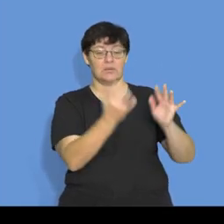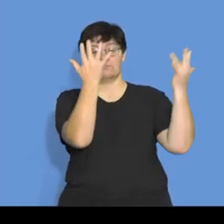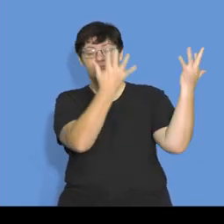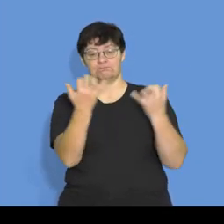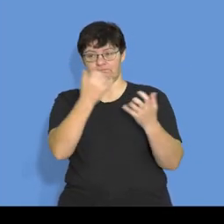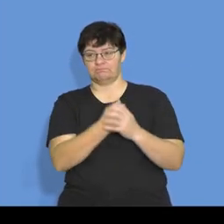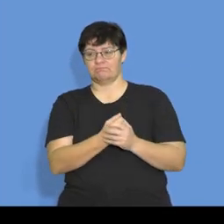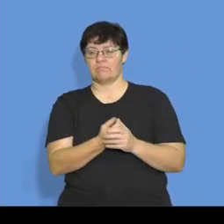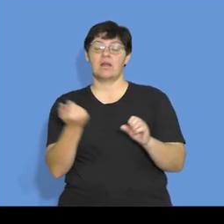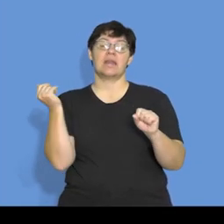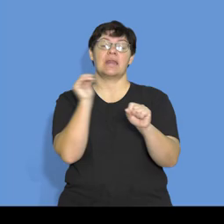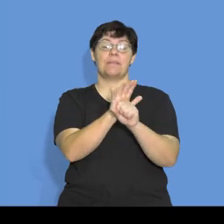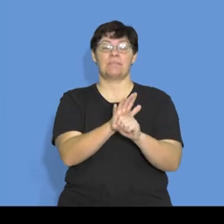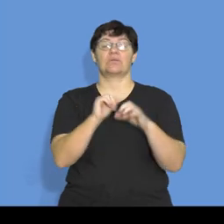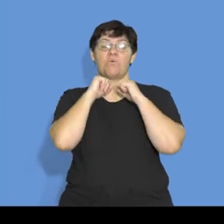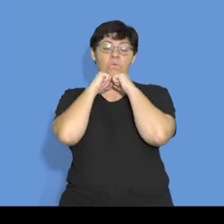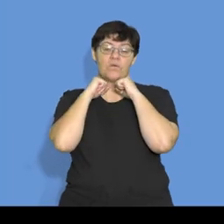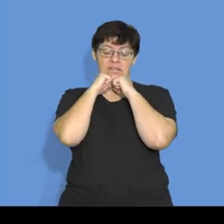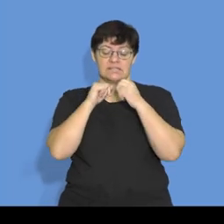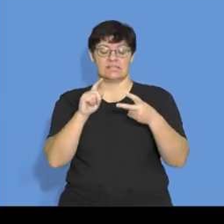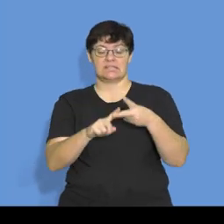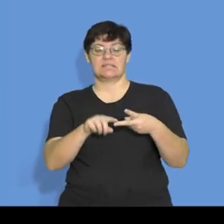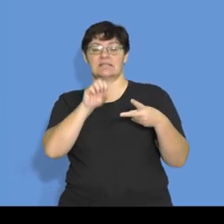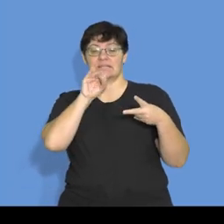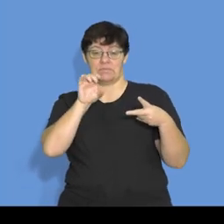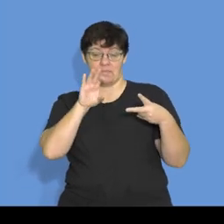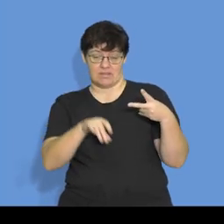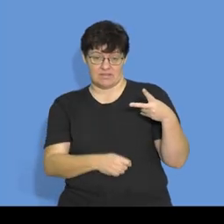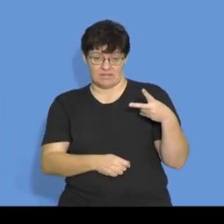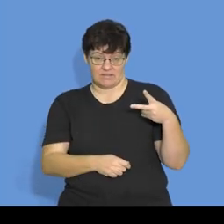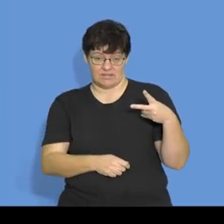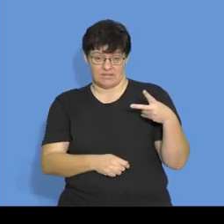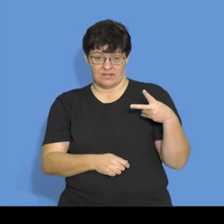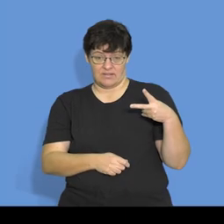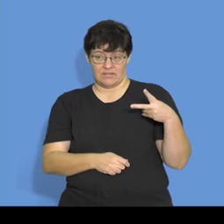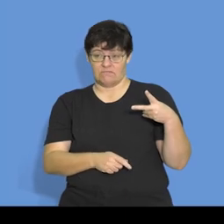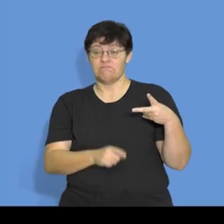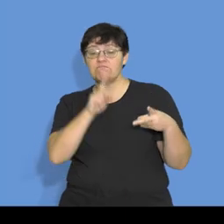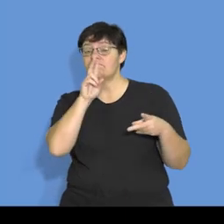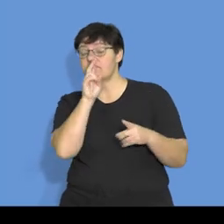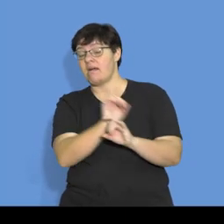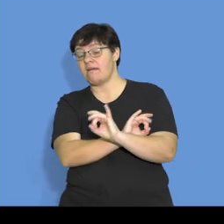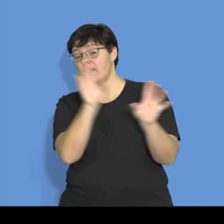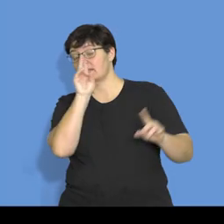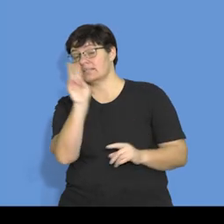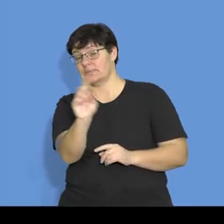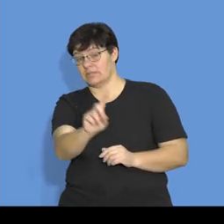impact on August and on September. And here, you can clearly now see that.